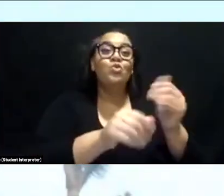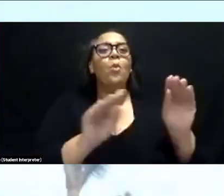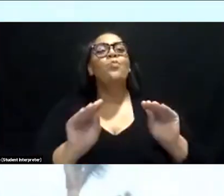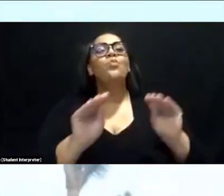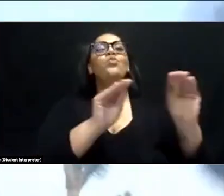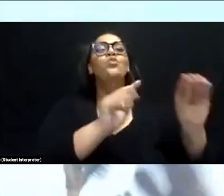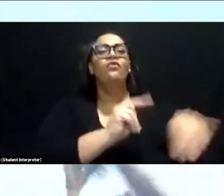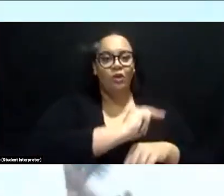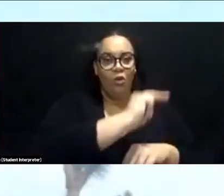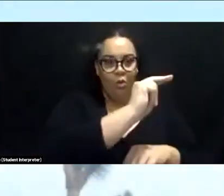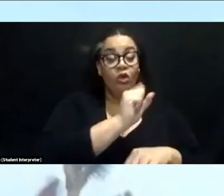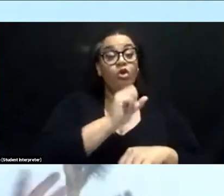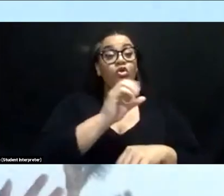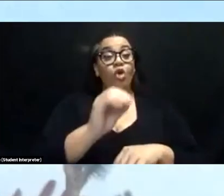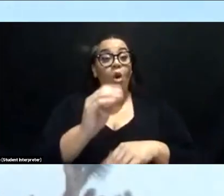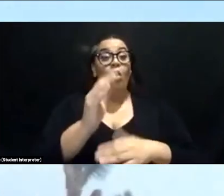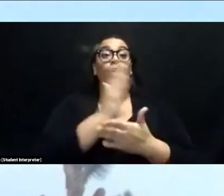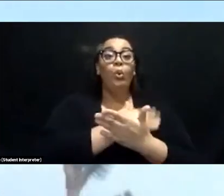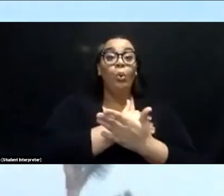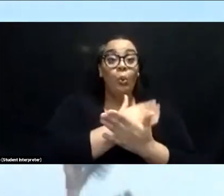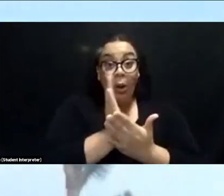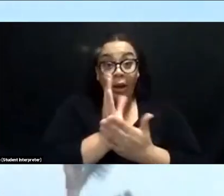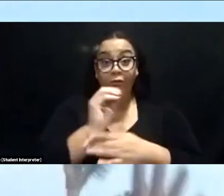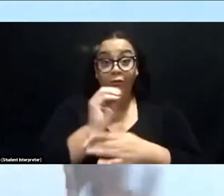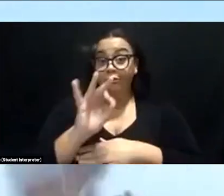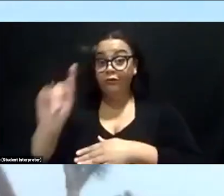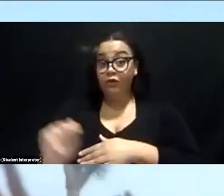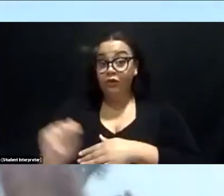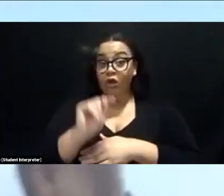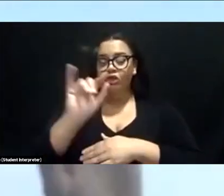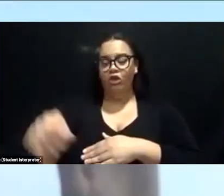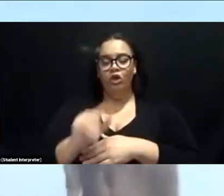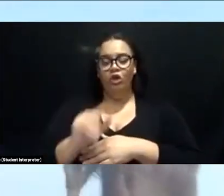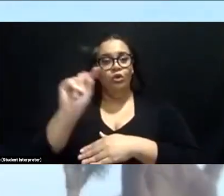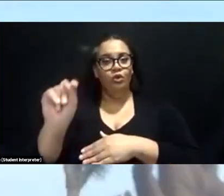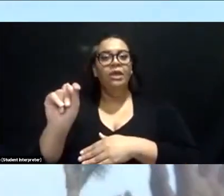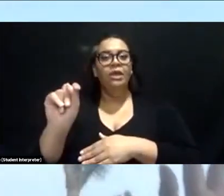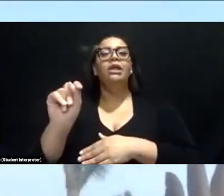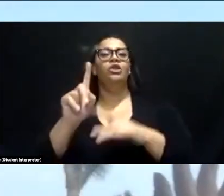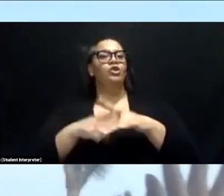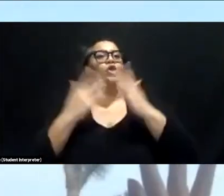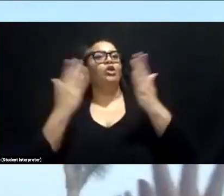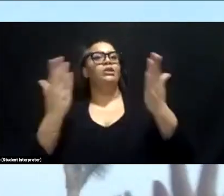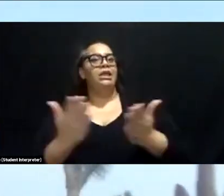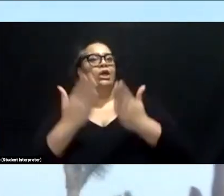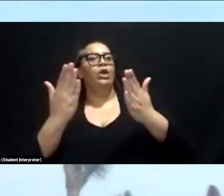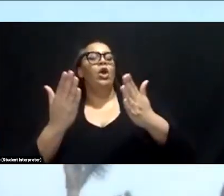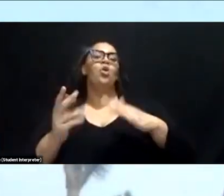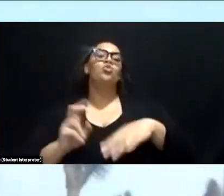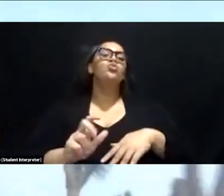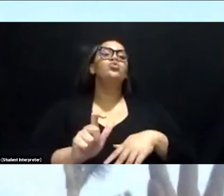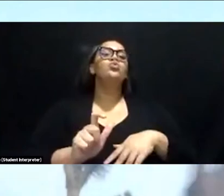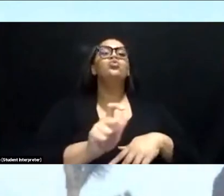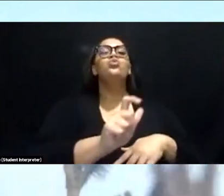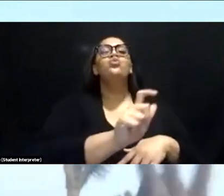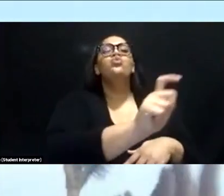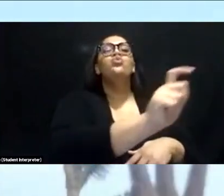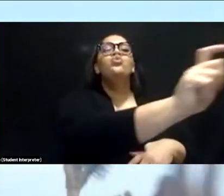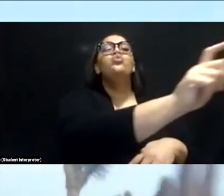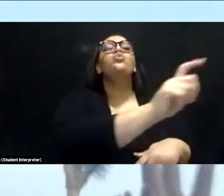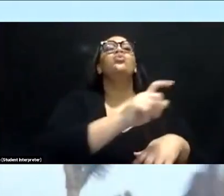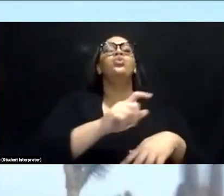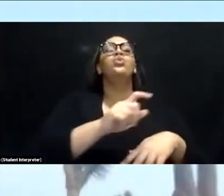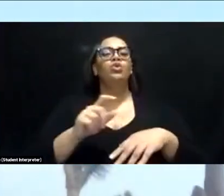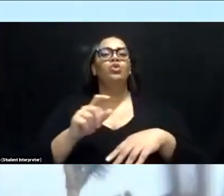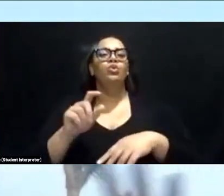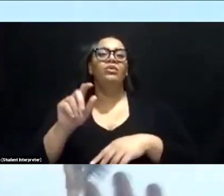So the range of Joshua trees start here and goes up like through Las Vegas, you'll see them all around St. George, Utah. Once you